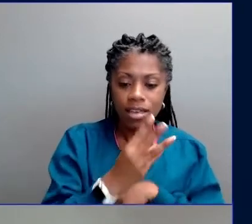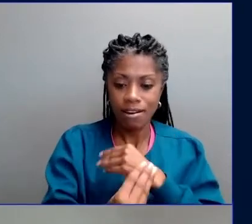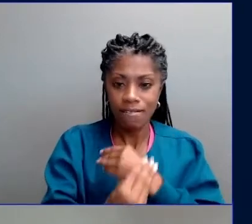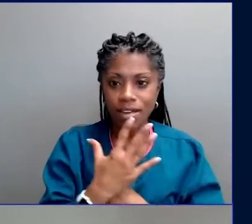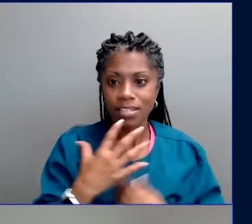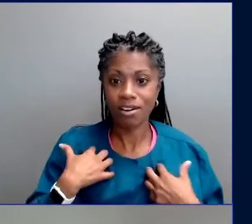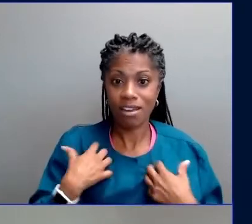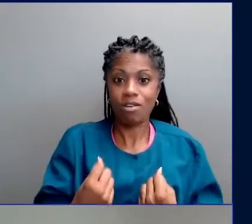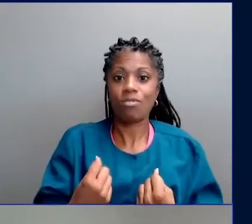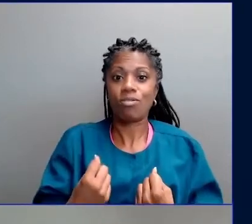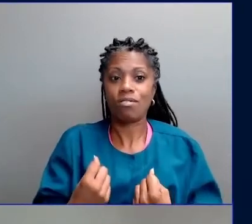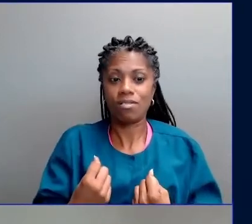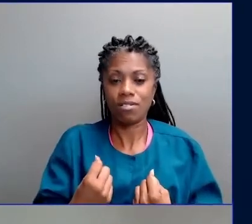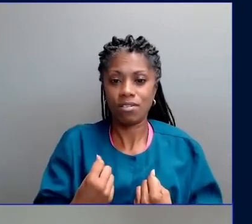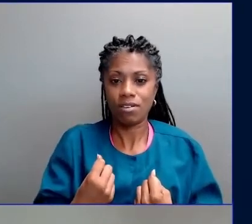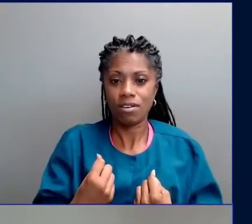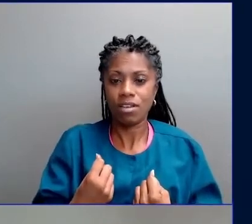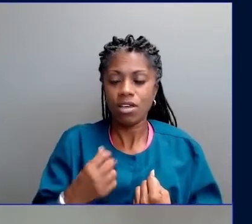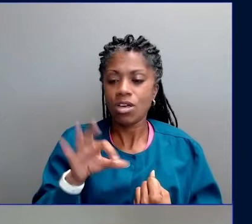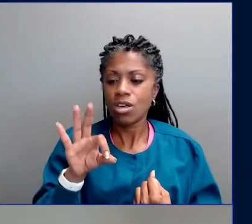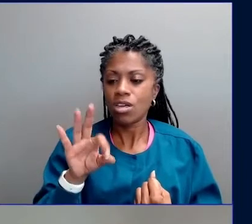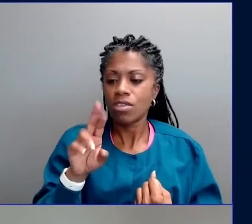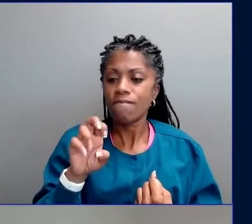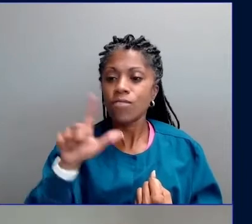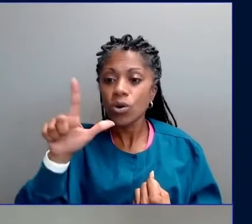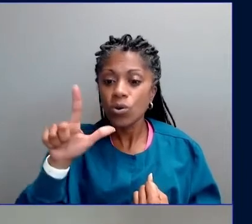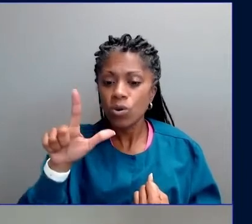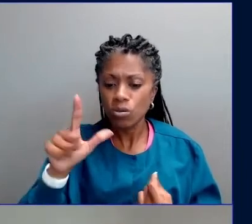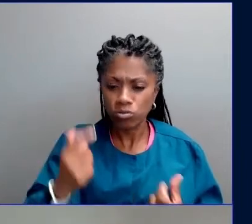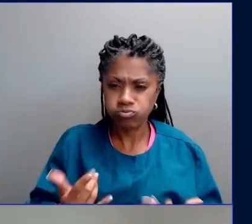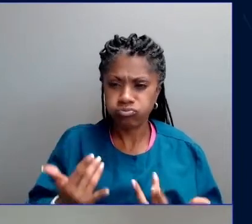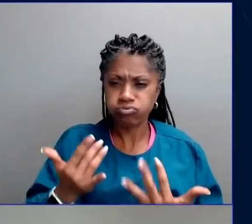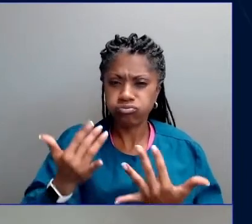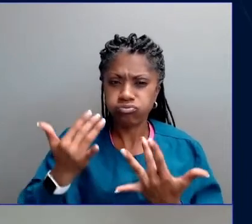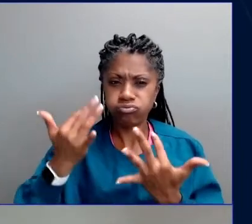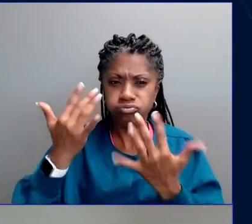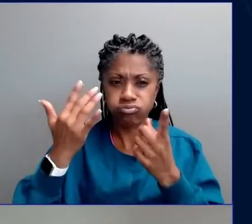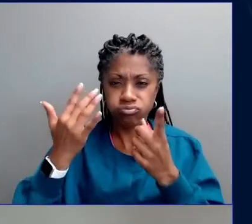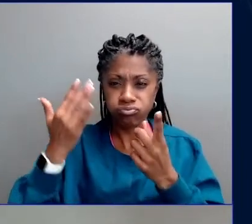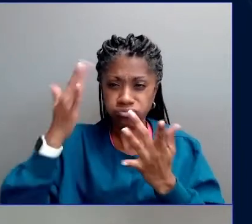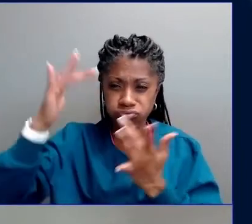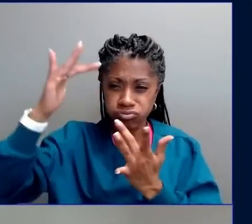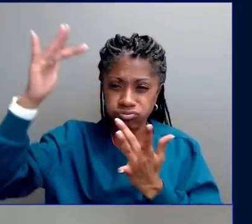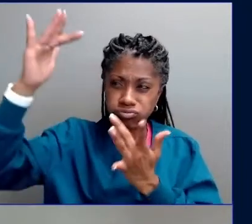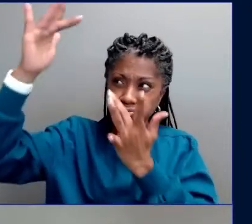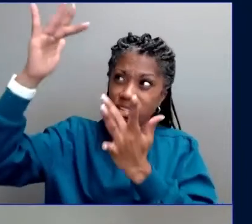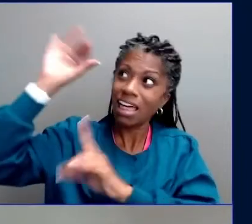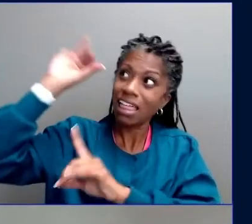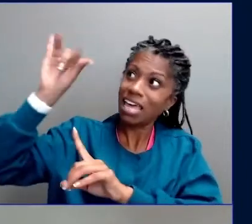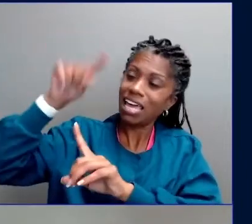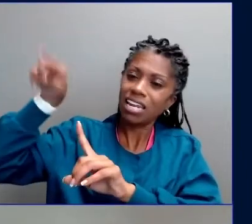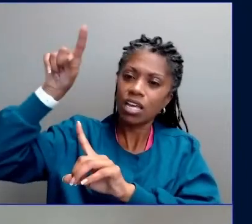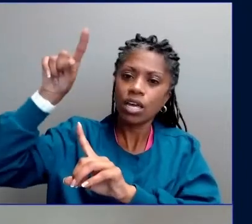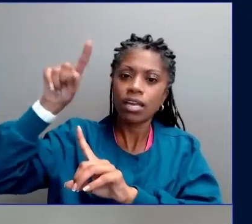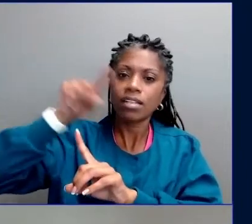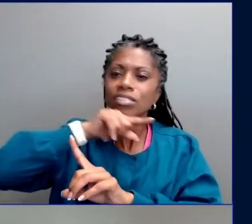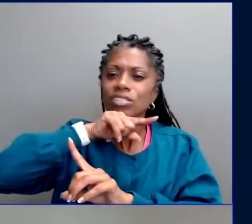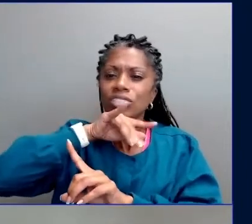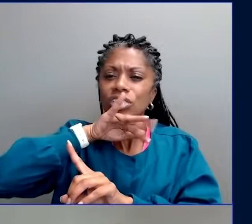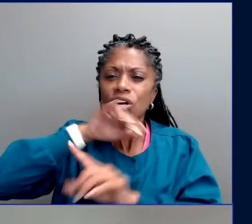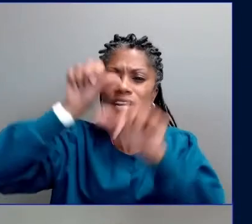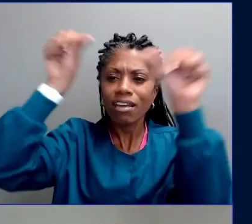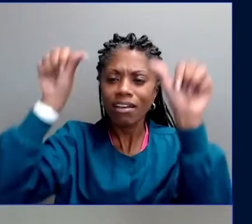fuels alone produces the air pollution that's responsible for nearly 9 million premature deaths per year.